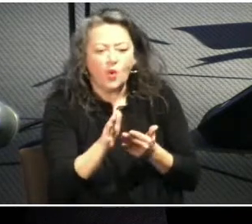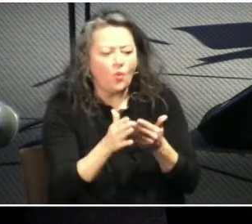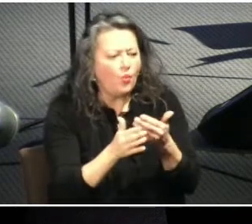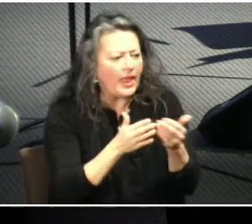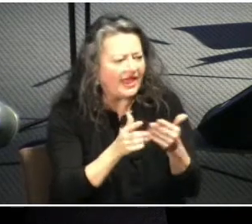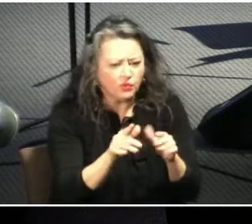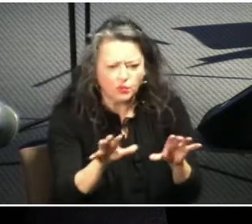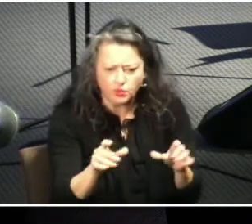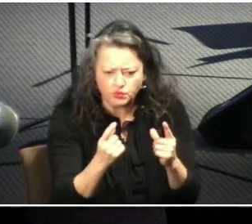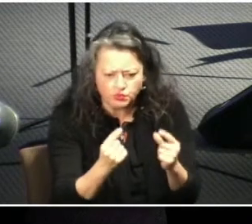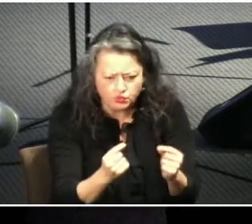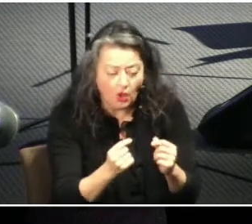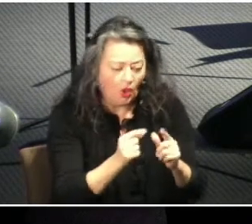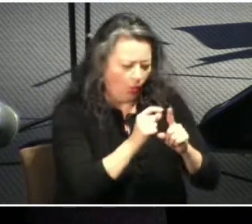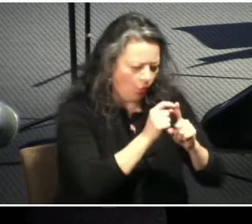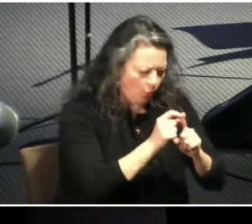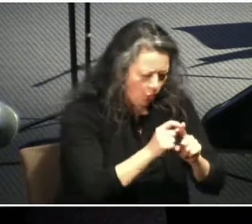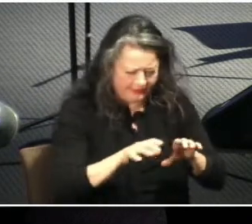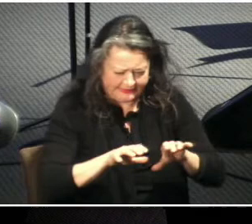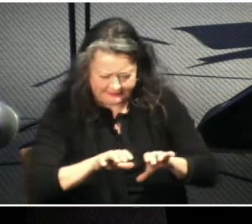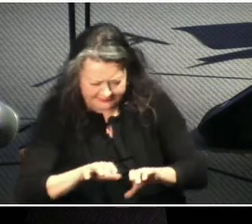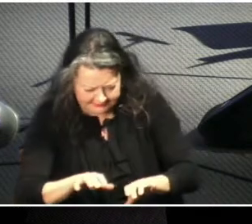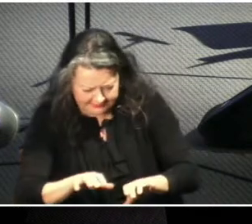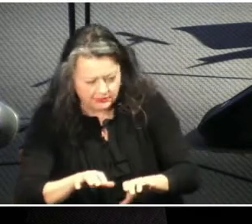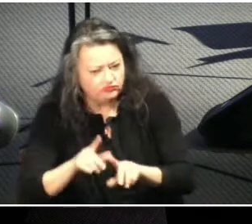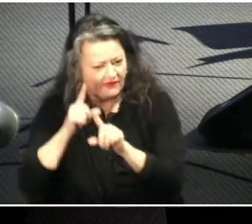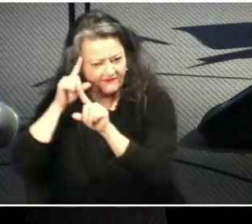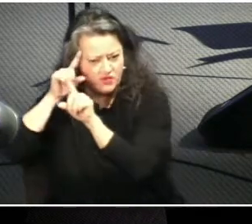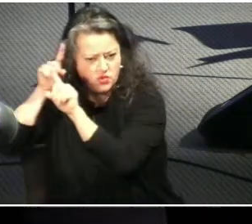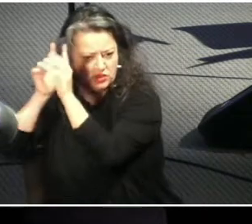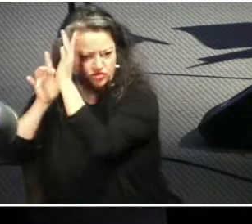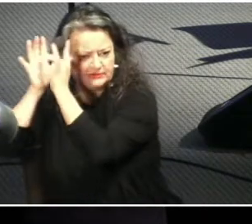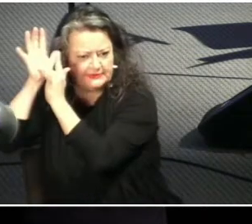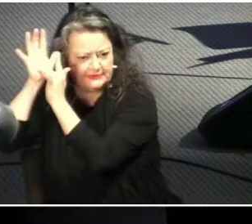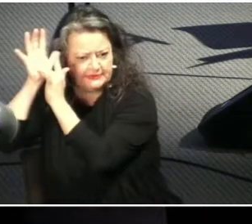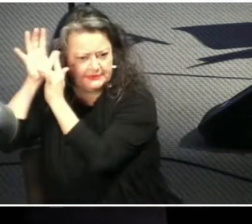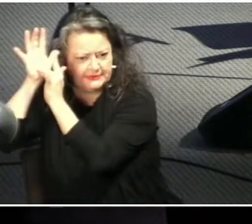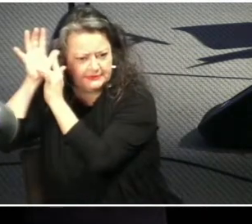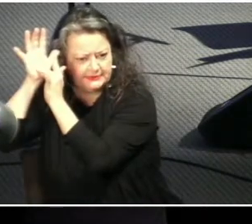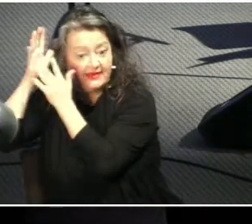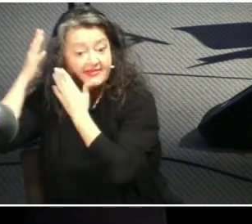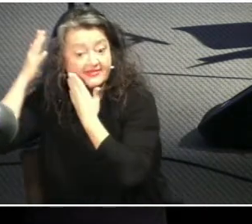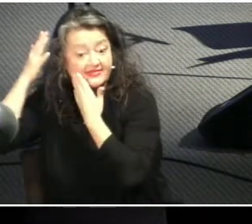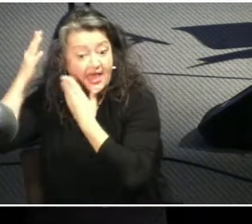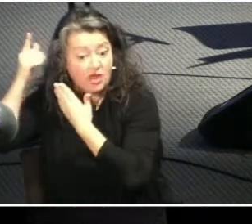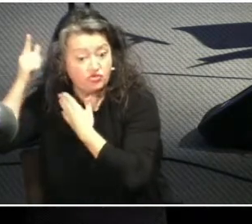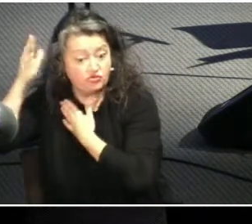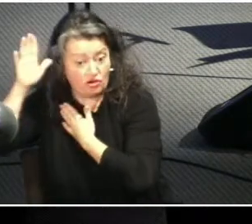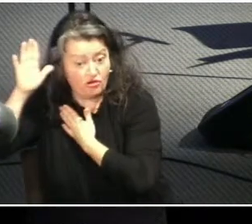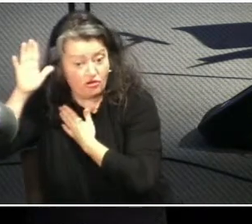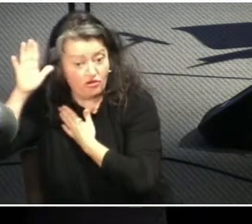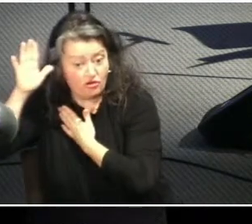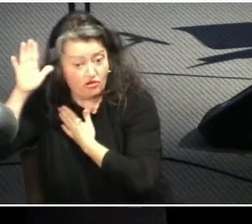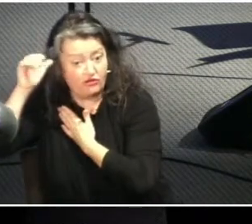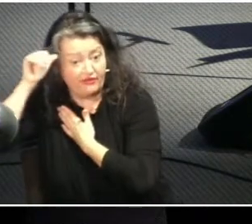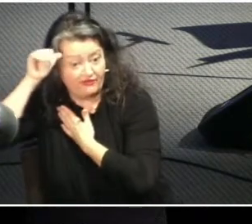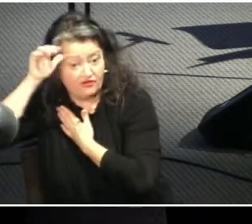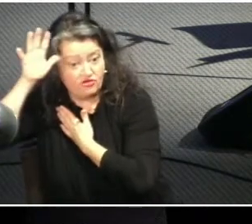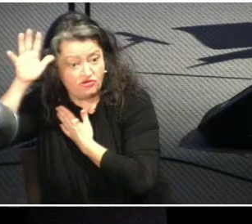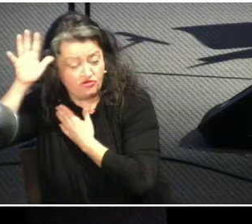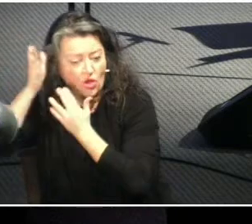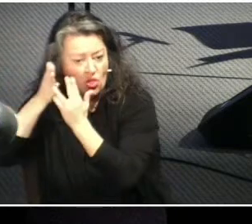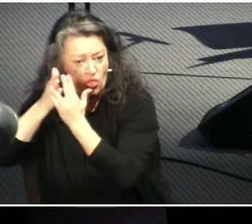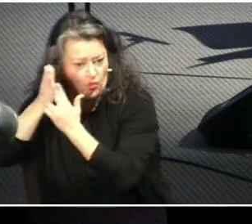word or deed do everything in the name of the lord jesus giving thanks to god the father through him